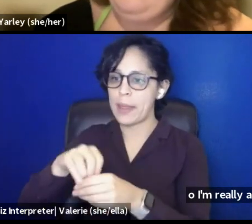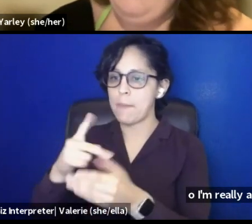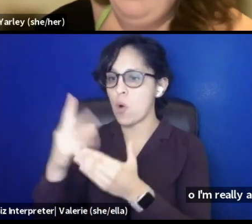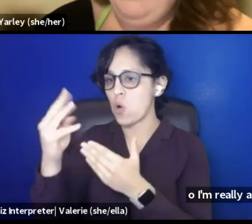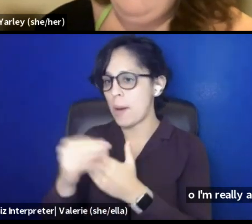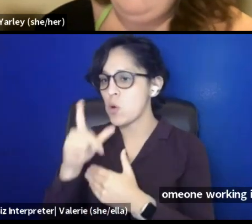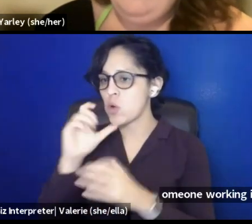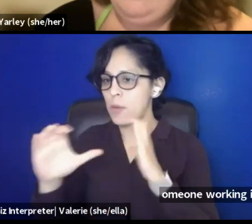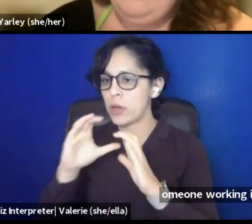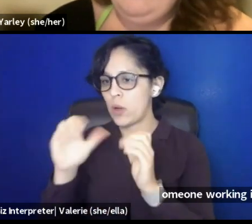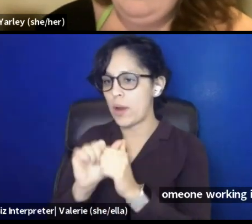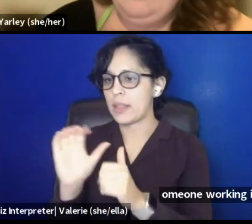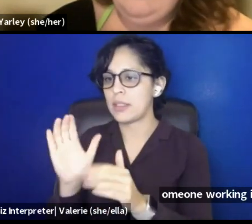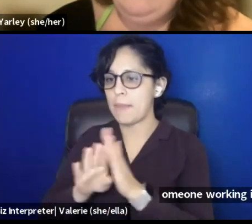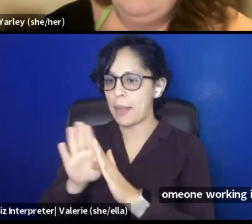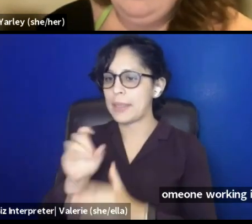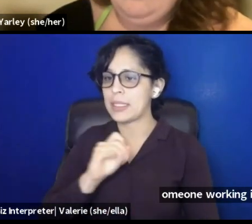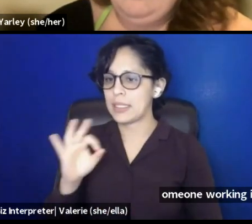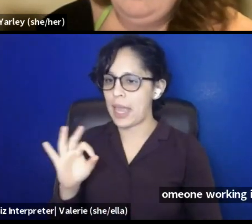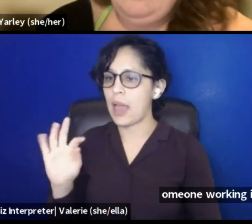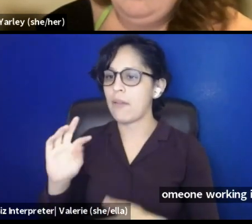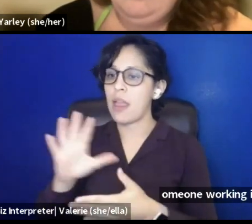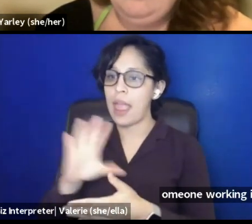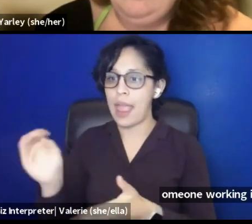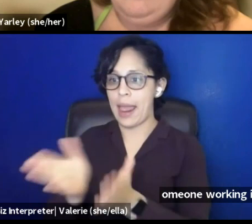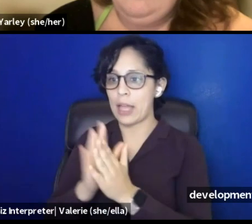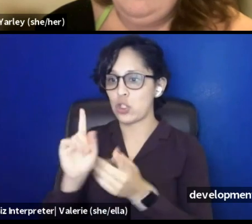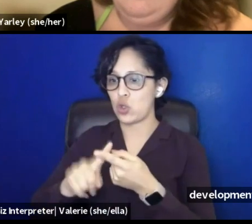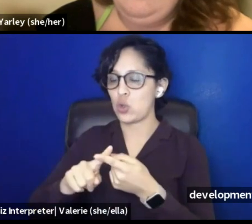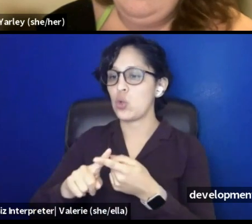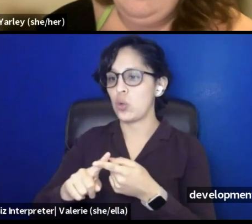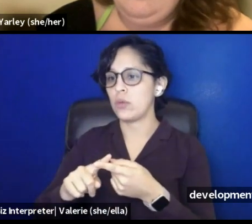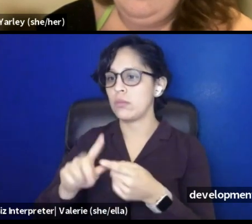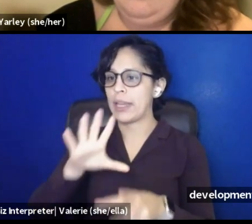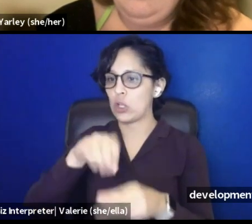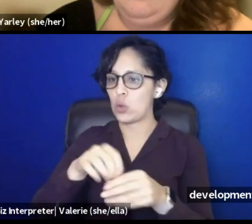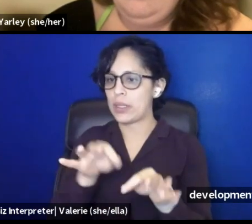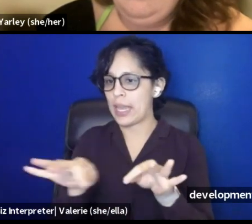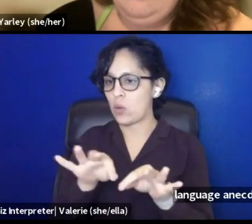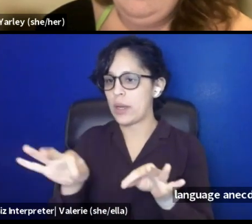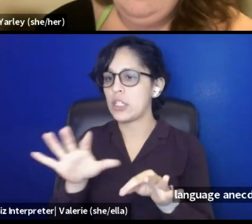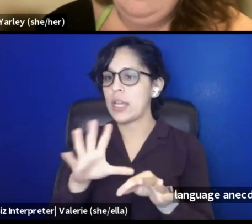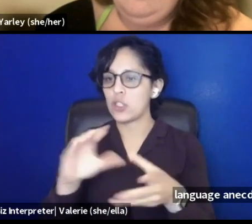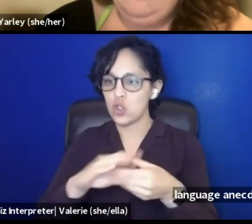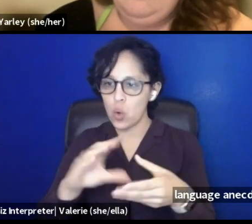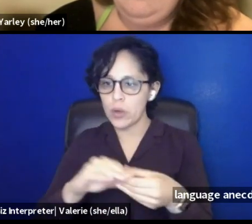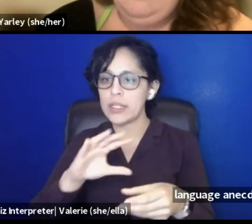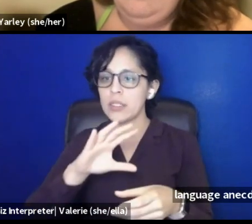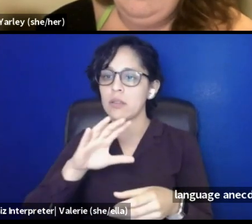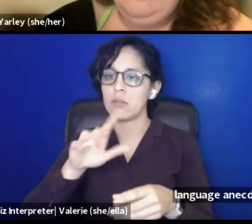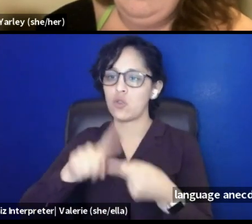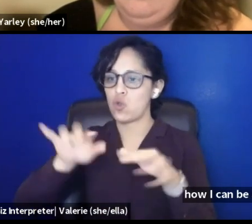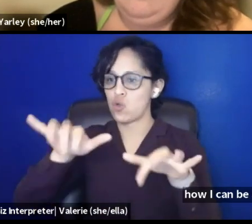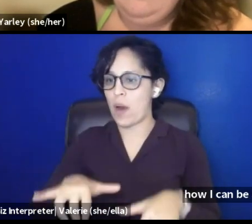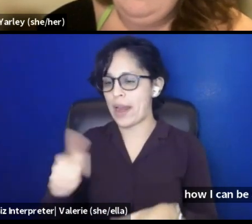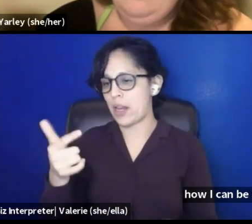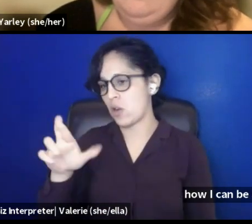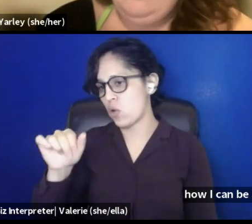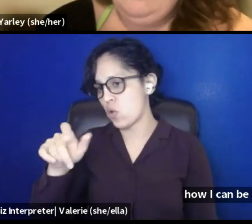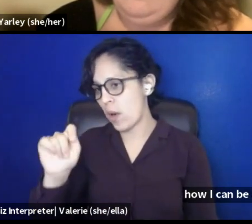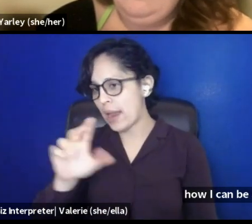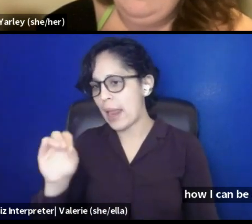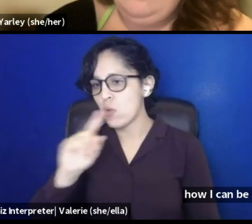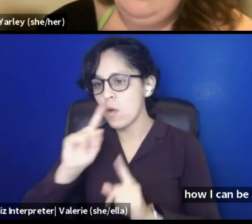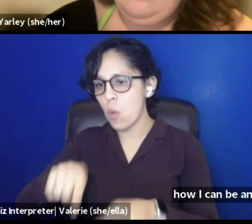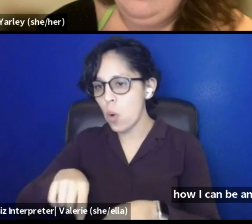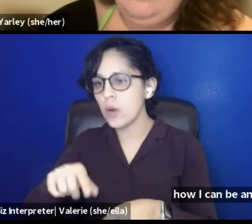contribute language anecdotes to board and grant reports, thinking how I can be an advocate for those things within our org. And in the moments when we, as non